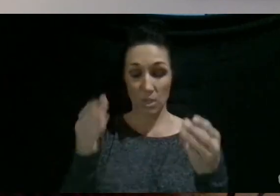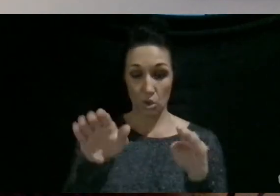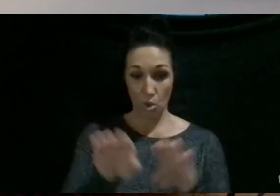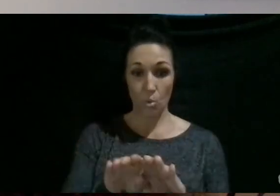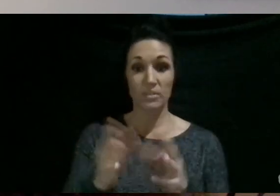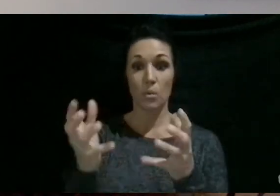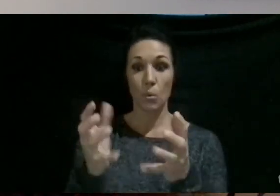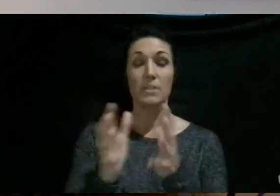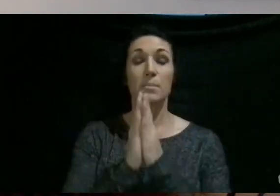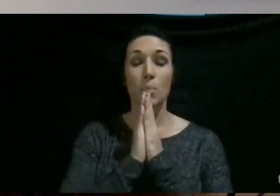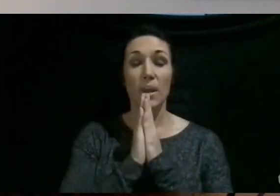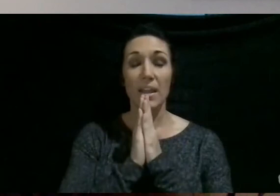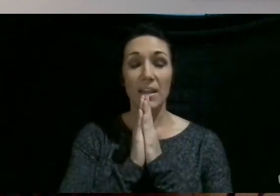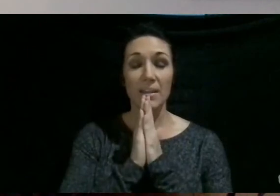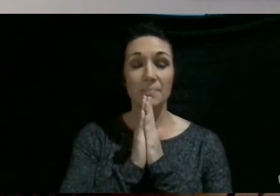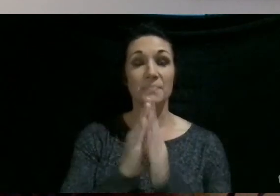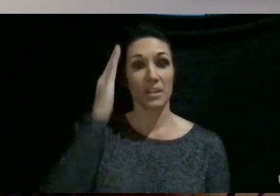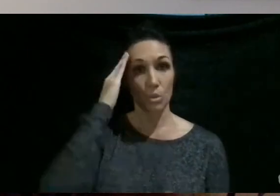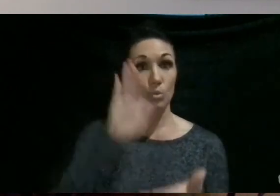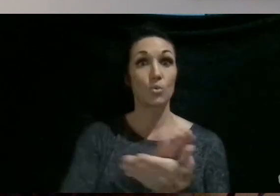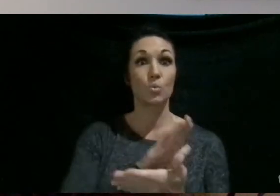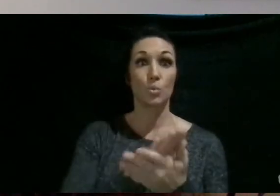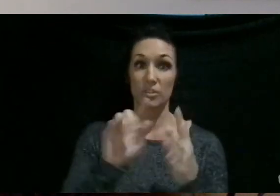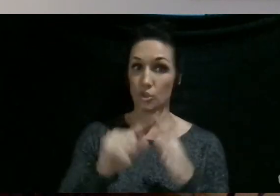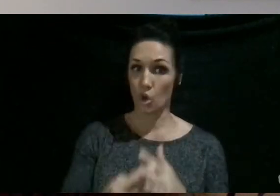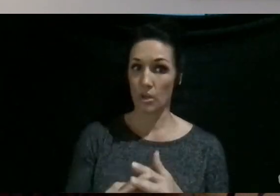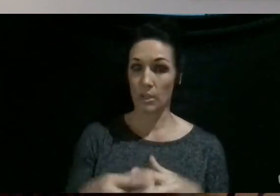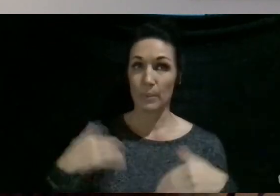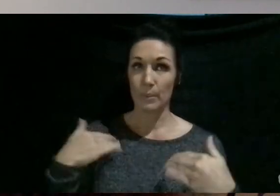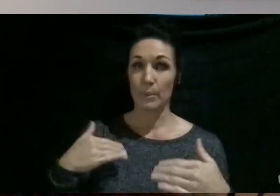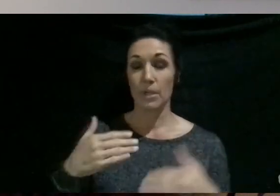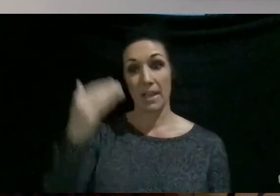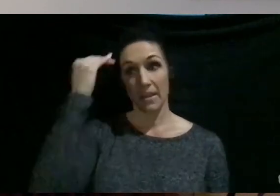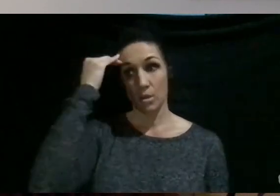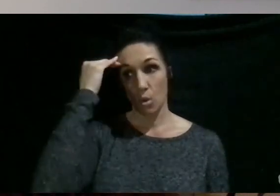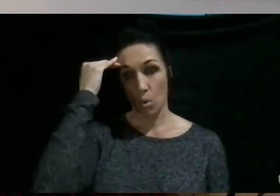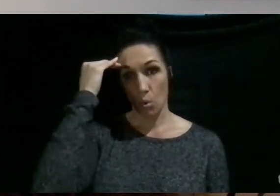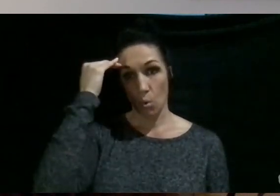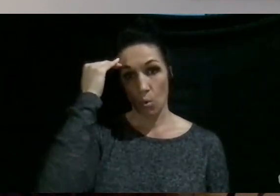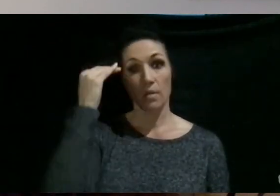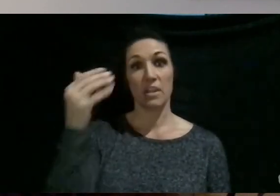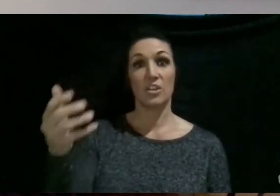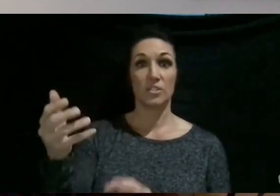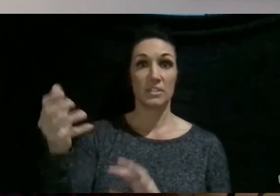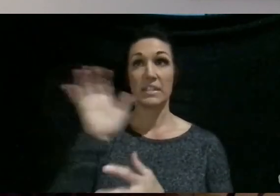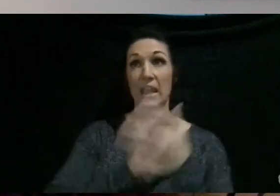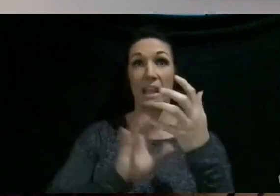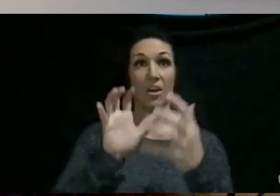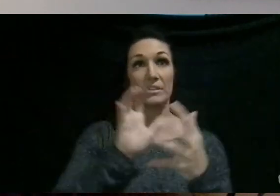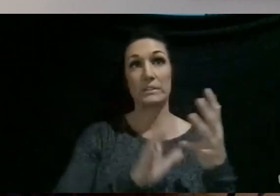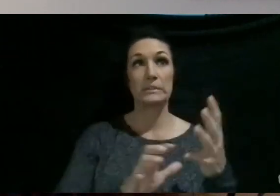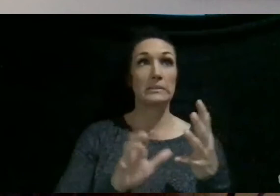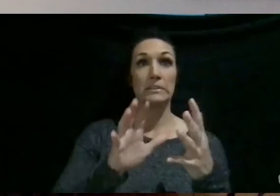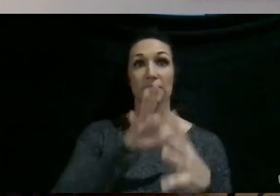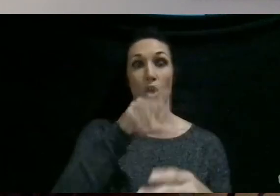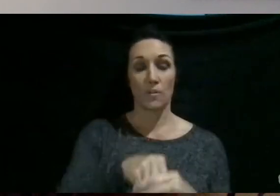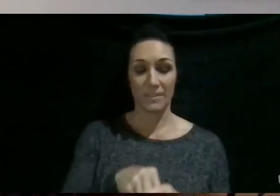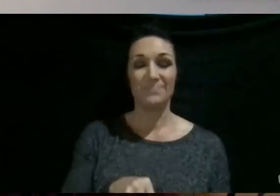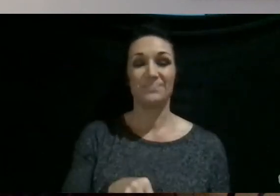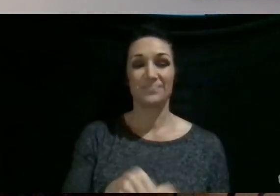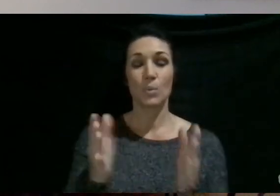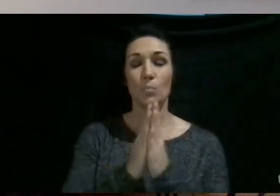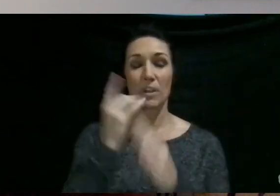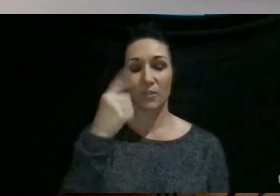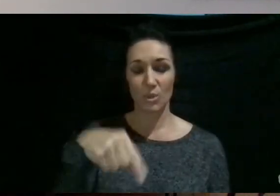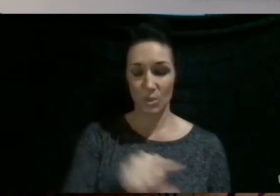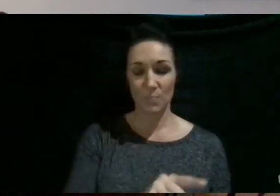love to pray over you, as I know that school is starting. And I know that there is just chaos abounding with that. So I'd like to pray for